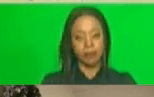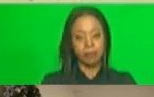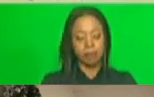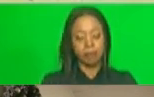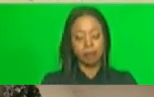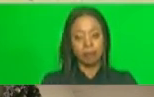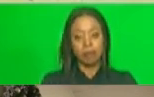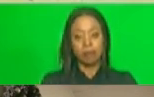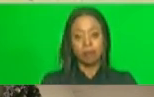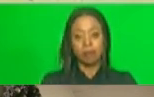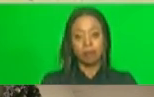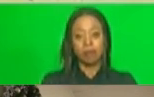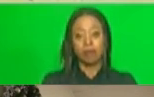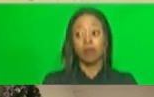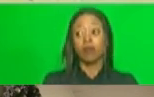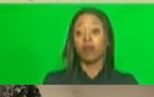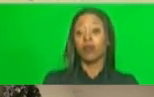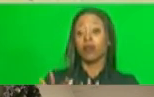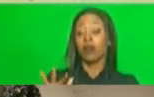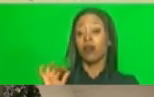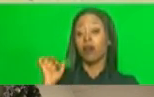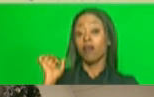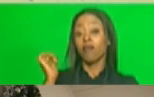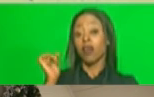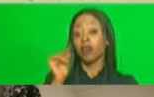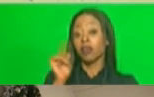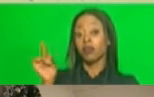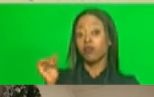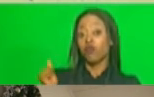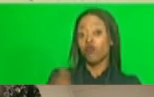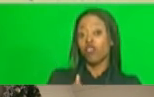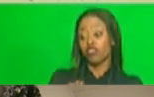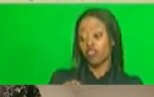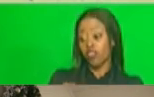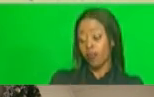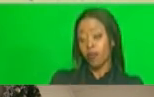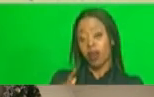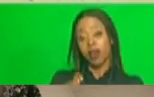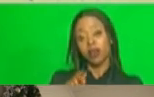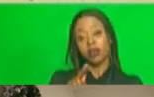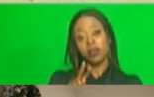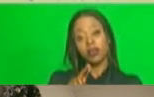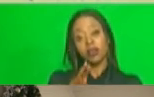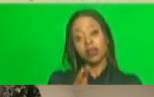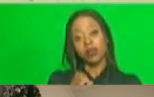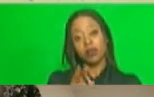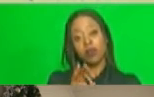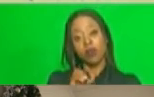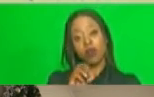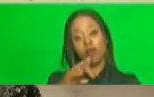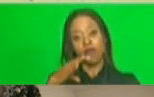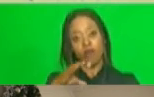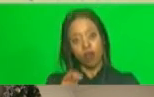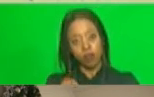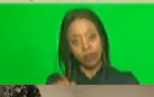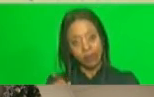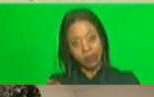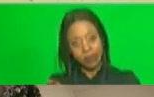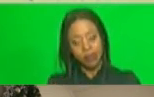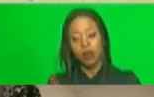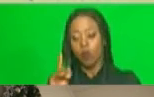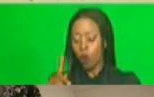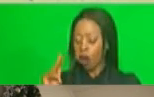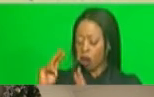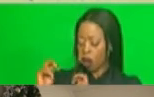All registered manufacturers of Turbo Force will be inspected, that is their premises, to ensure that